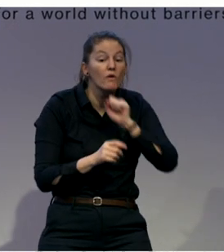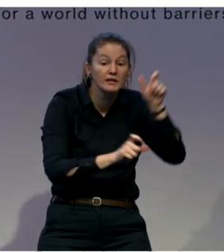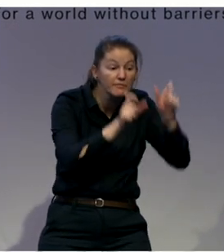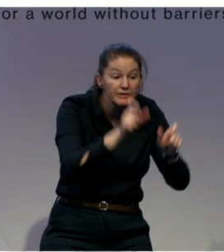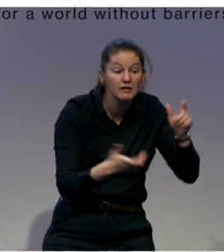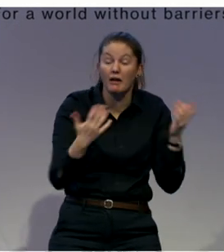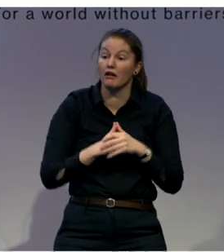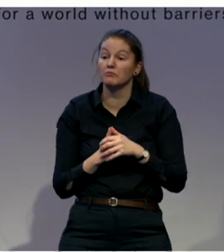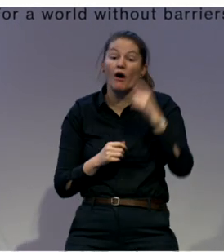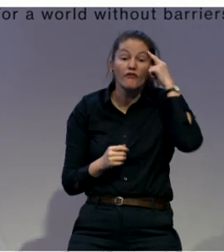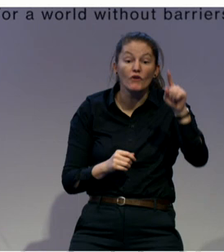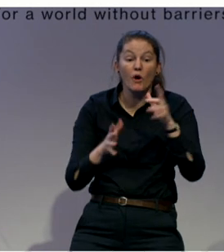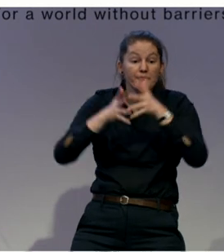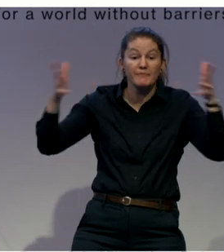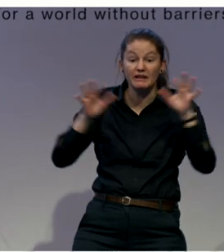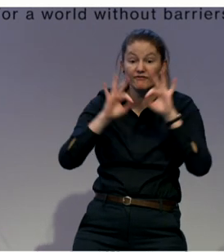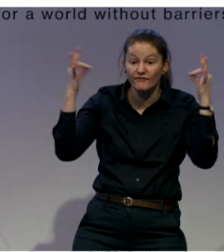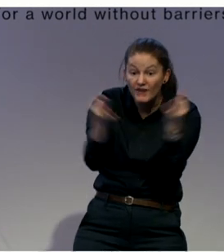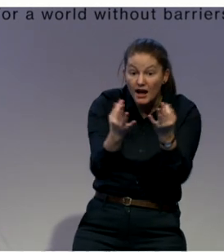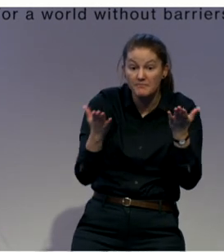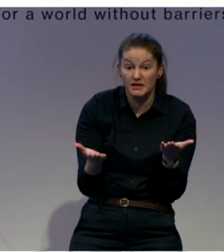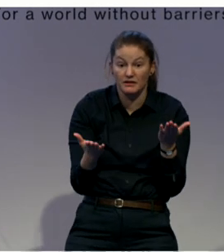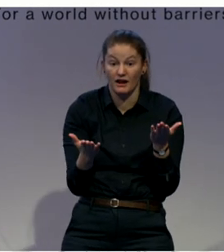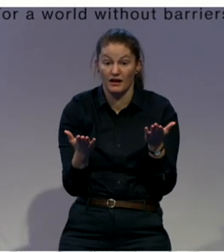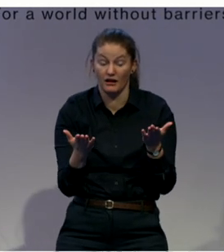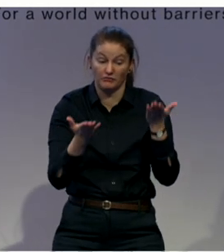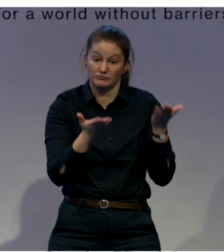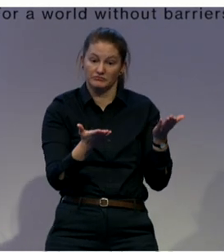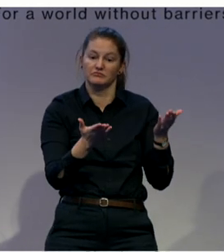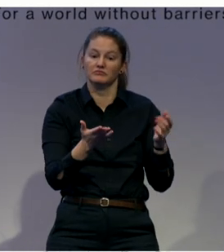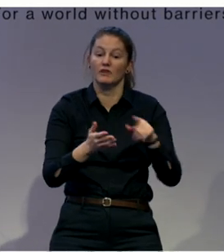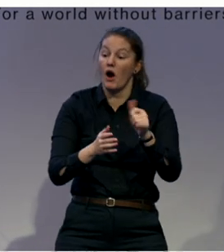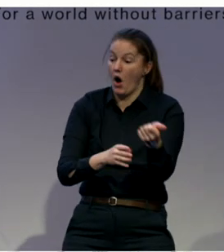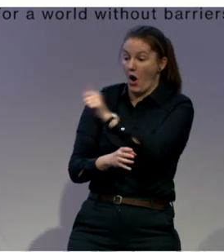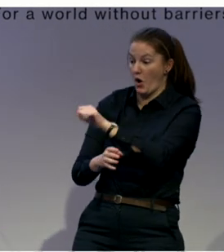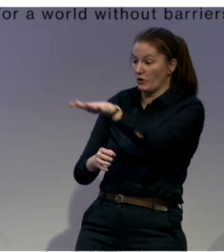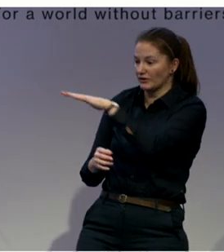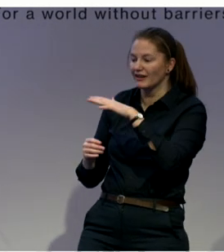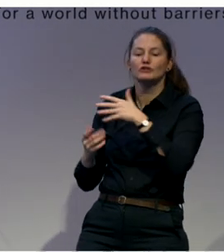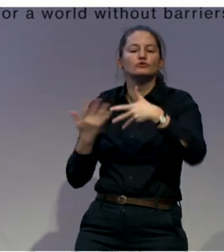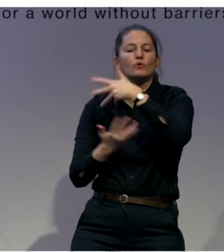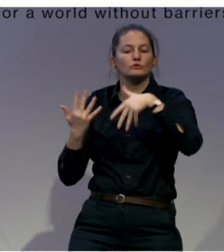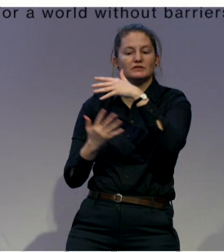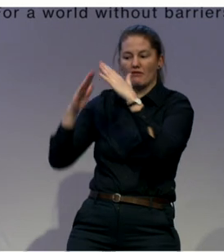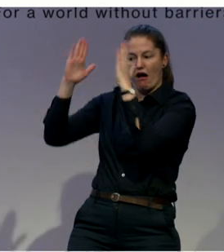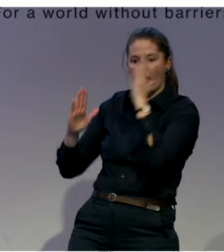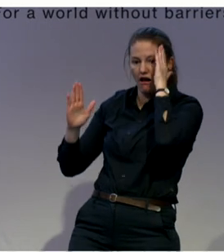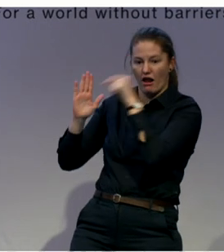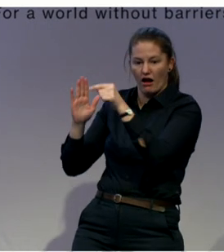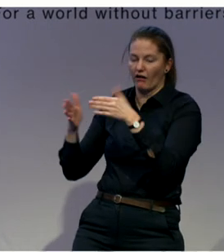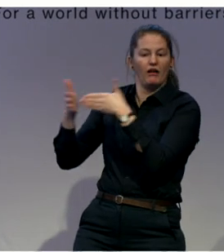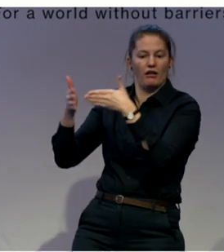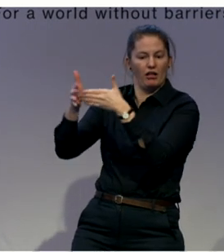social housing, it's not accessible. So instead of doing special houses, we should have just accessible houses. The same goes with transport,